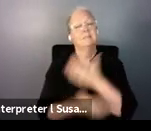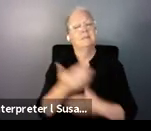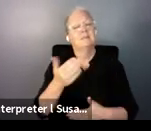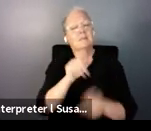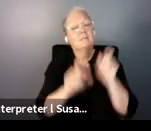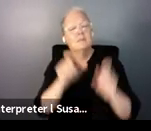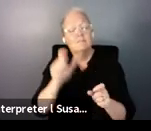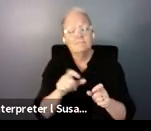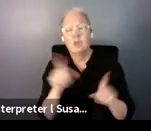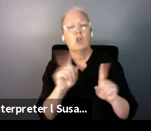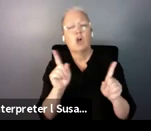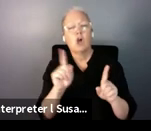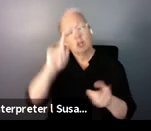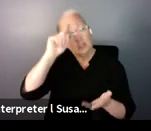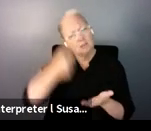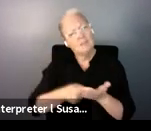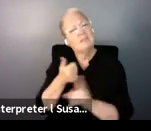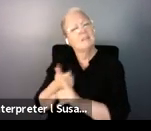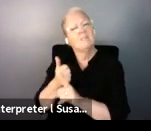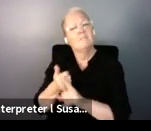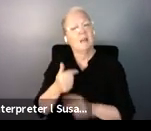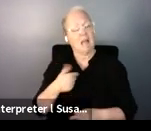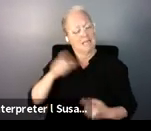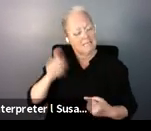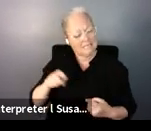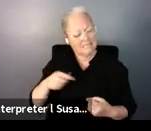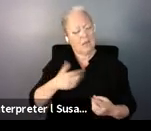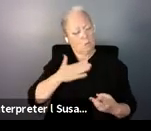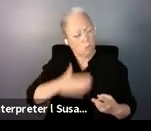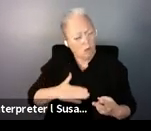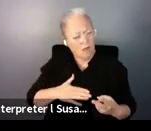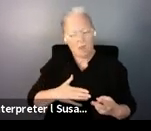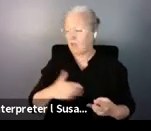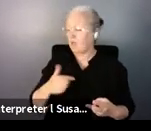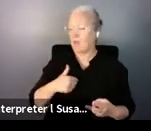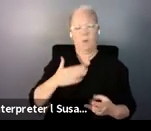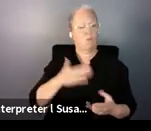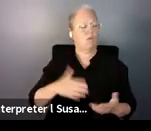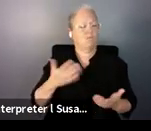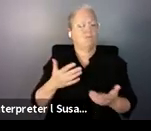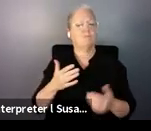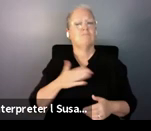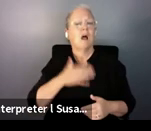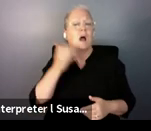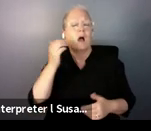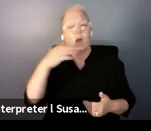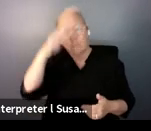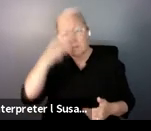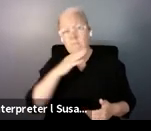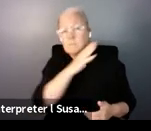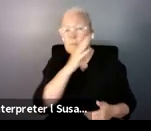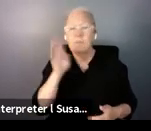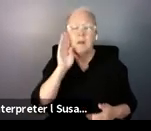support when I need it and when I want it, and I get the support when my parents are available or my sister or my neighbor